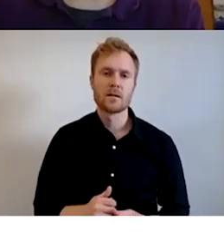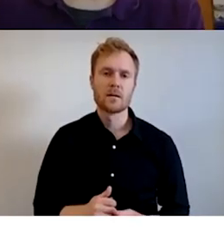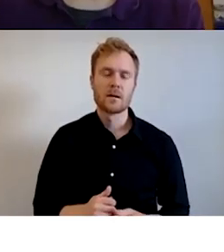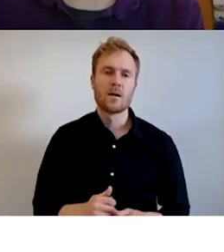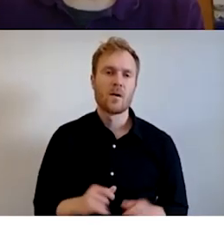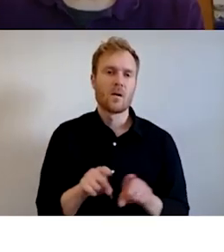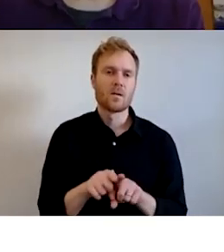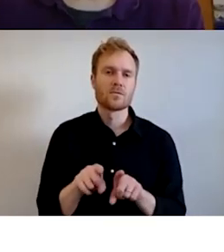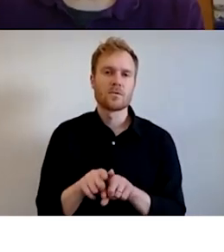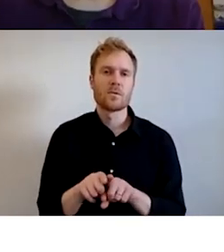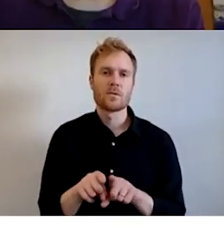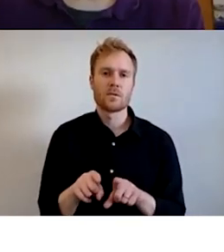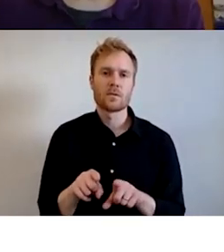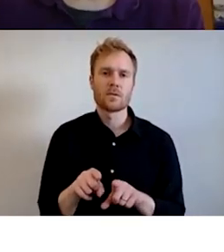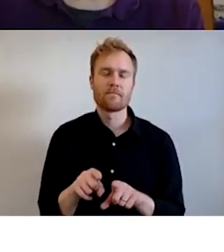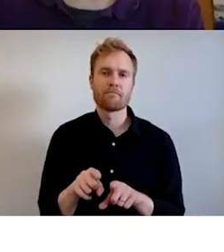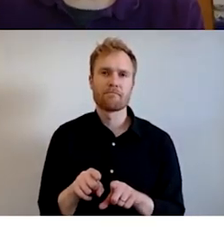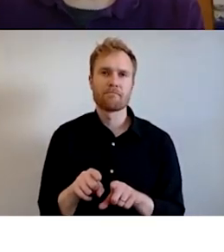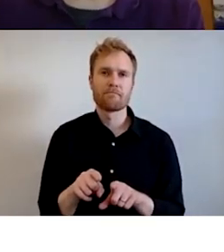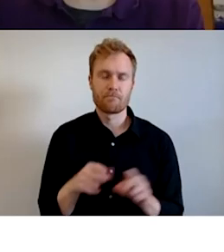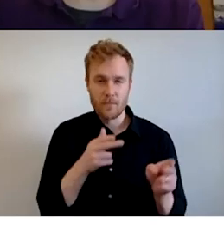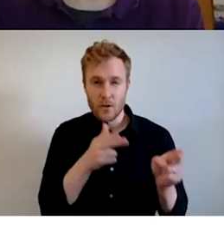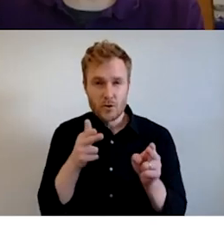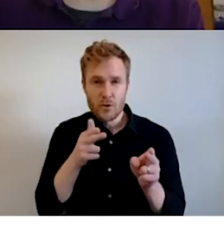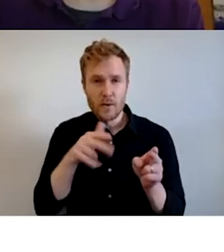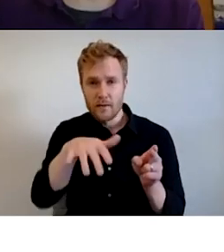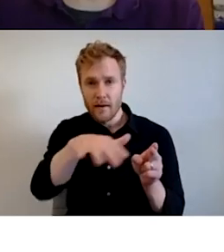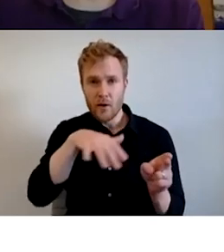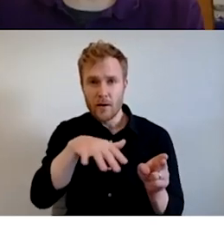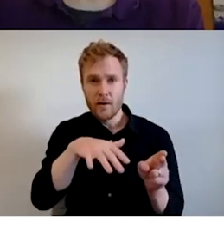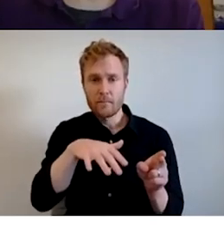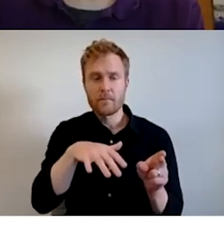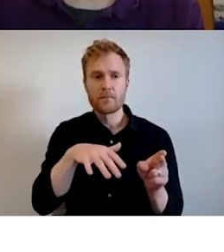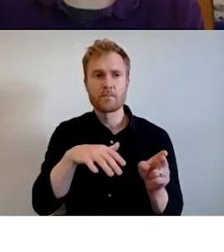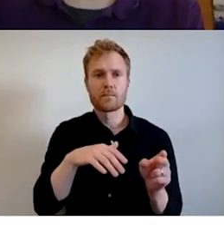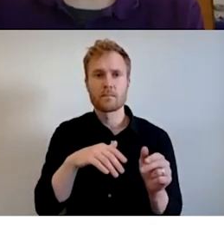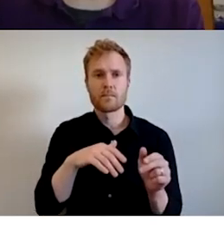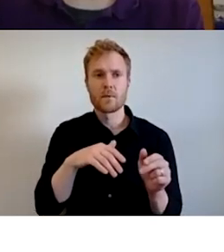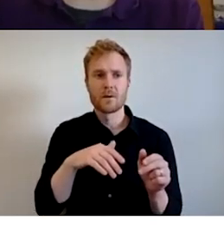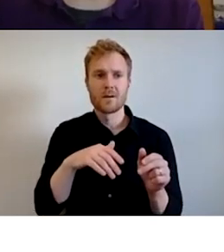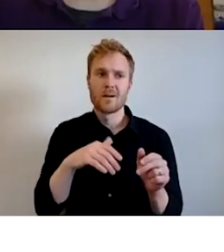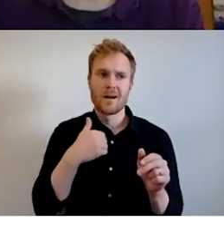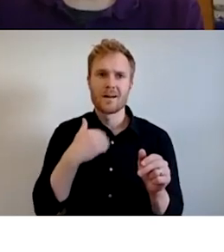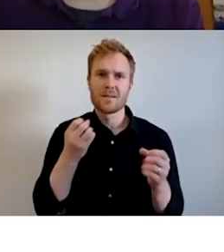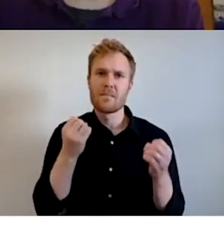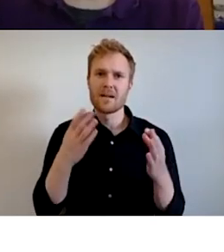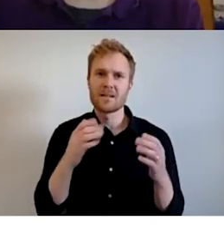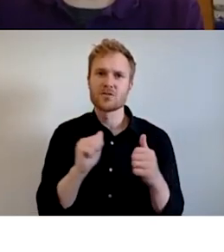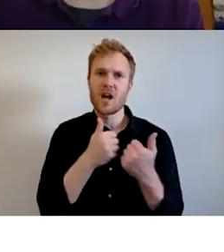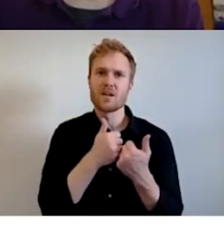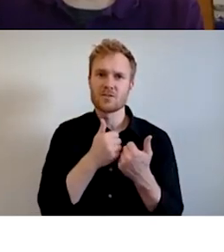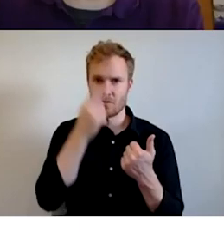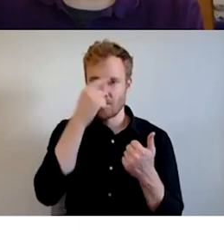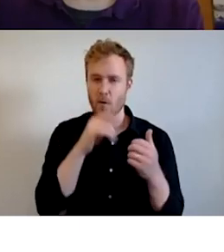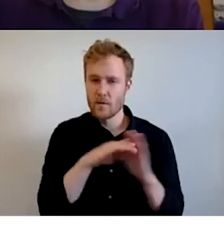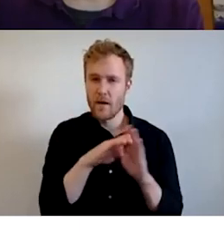um, you know, a shooting range in and of itself presents many challenges to development, um, to make sure that we're